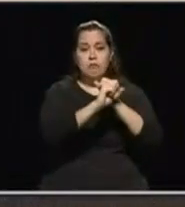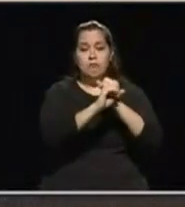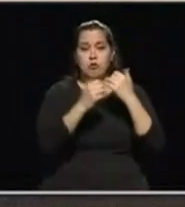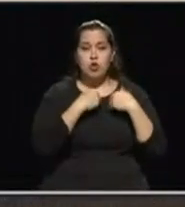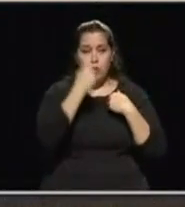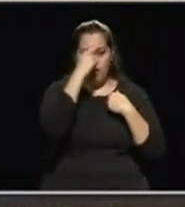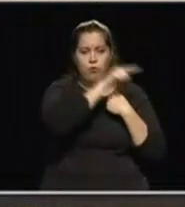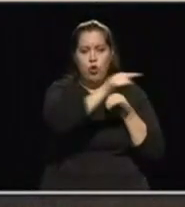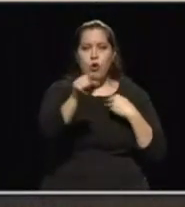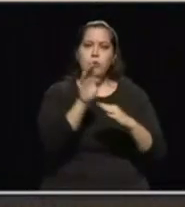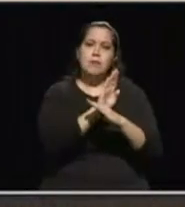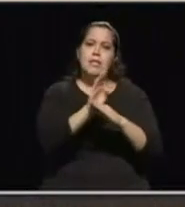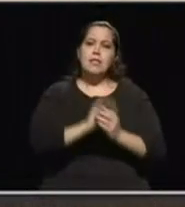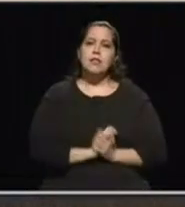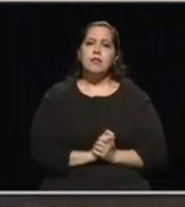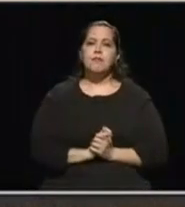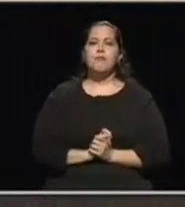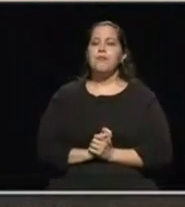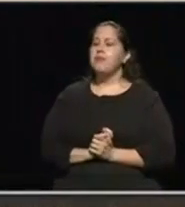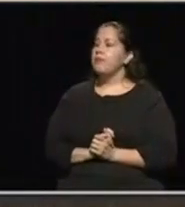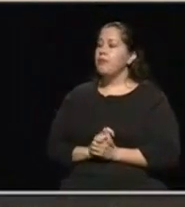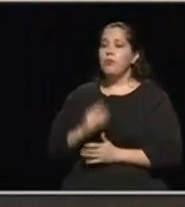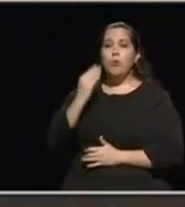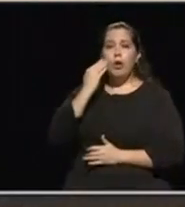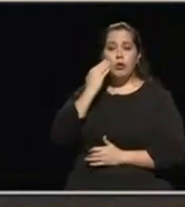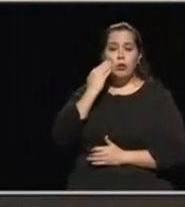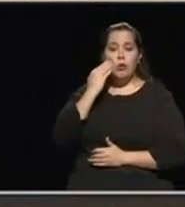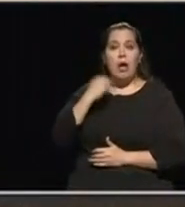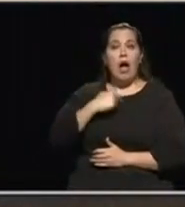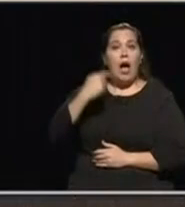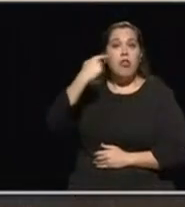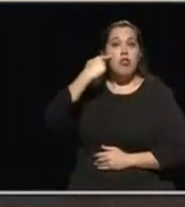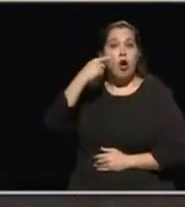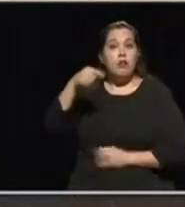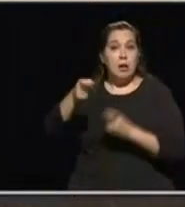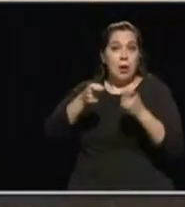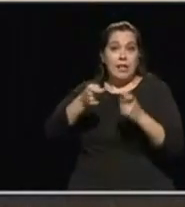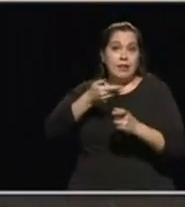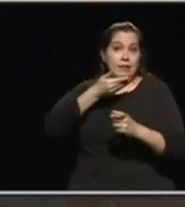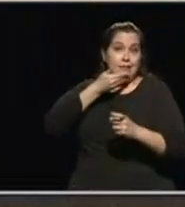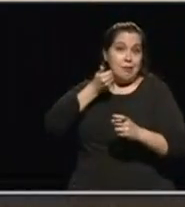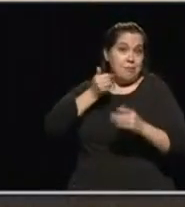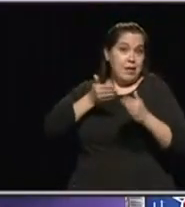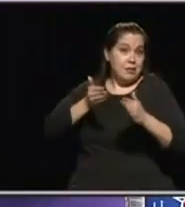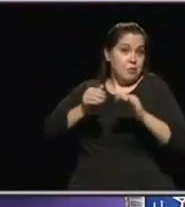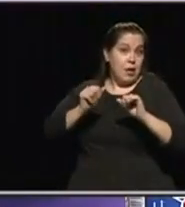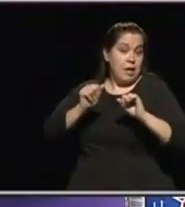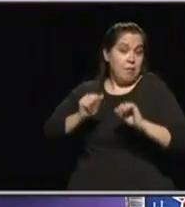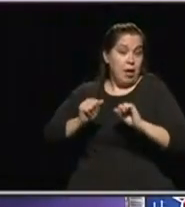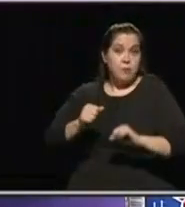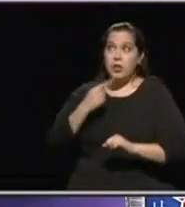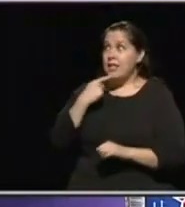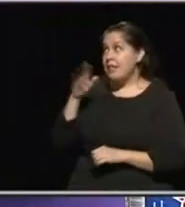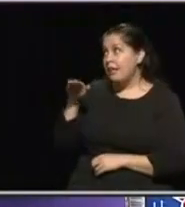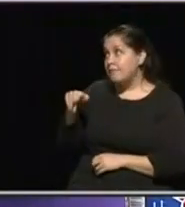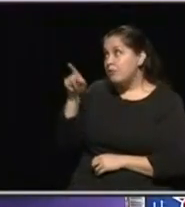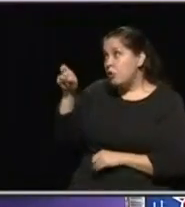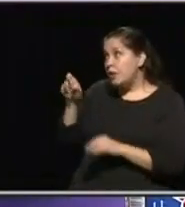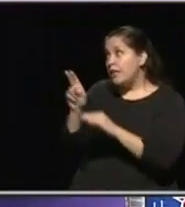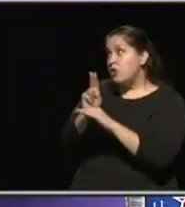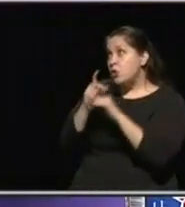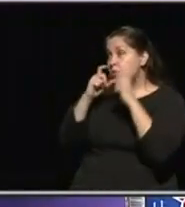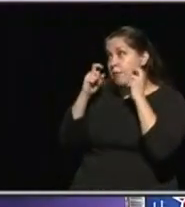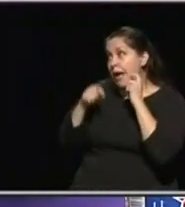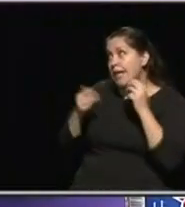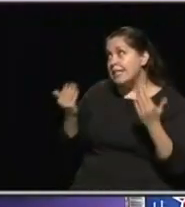establishments? Well, you know, I thought they were handling it the best they could when they said you should be wearing a mask in